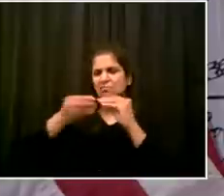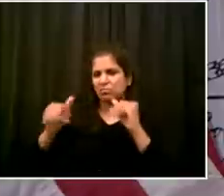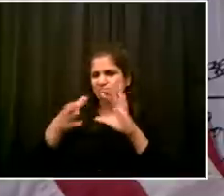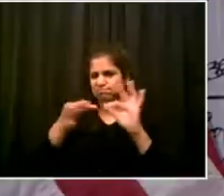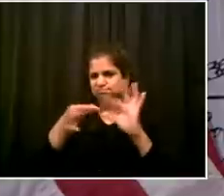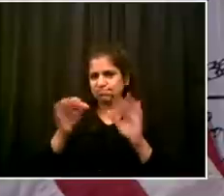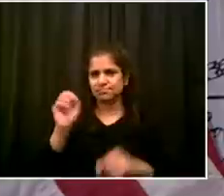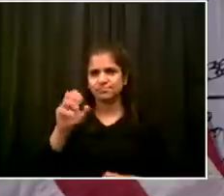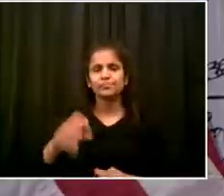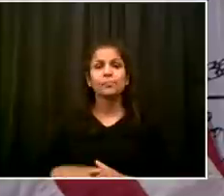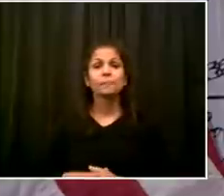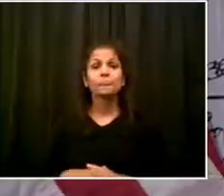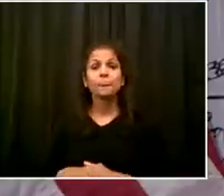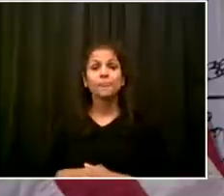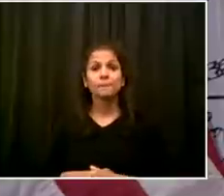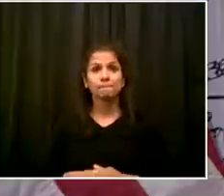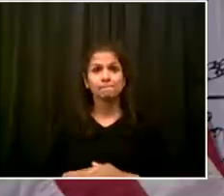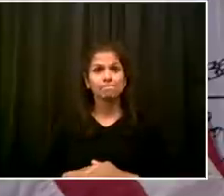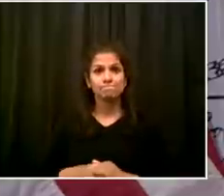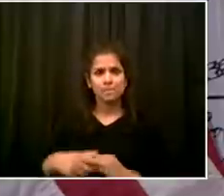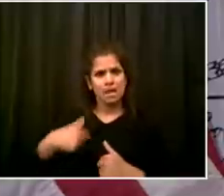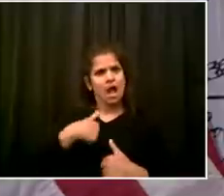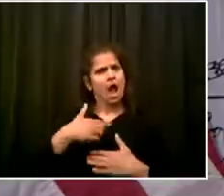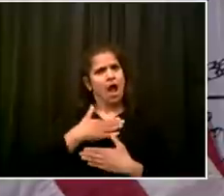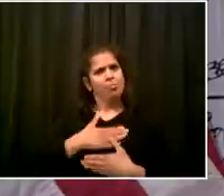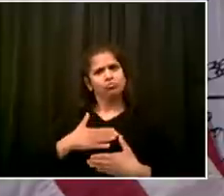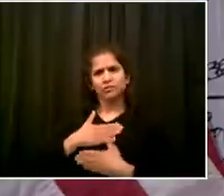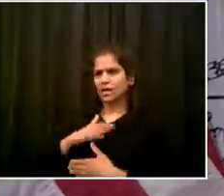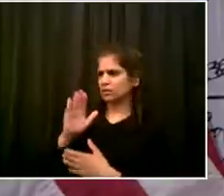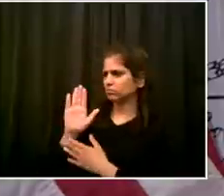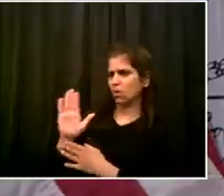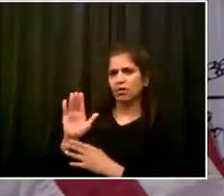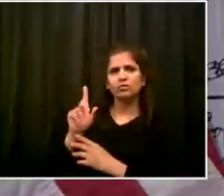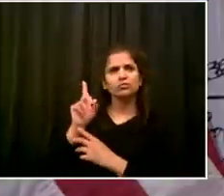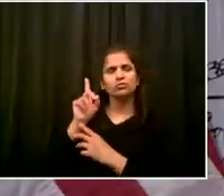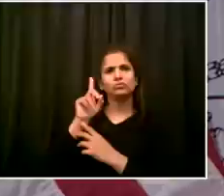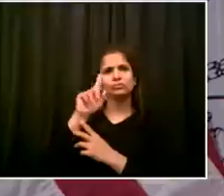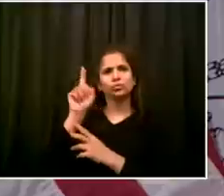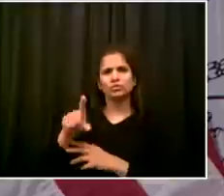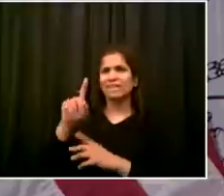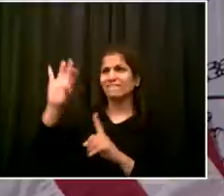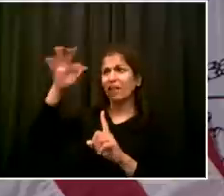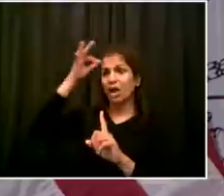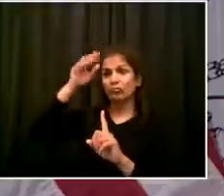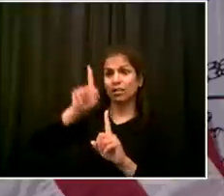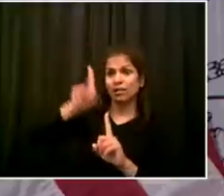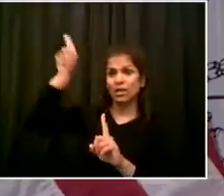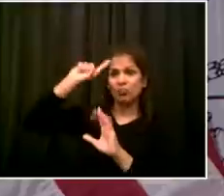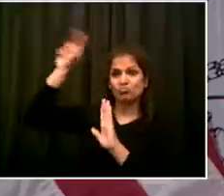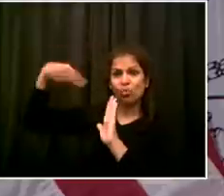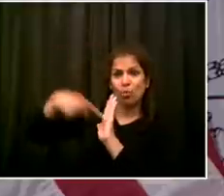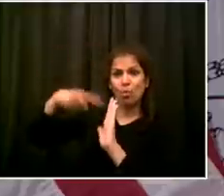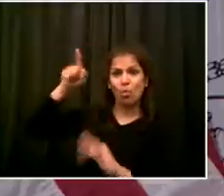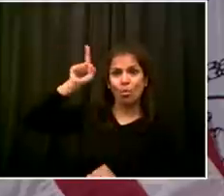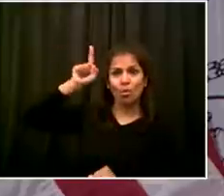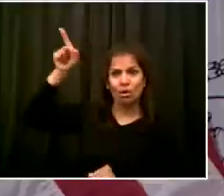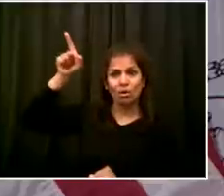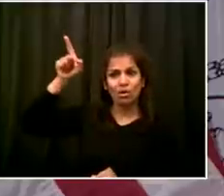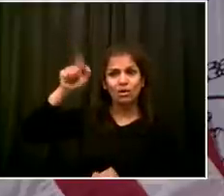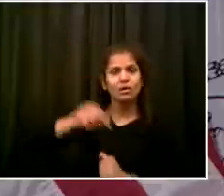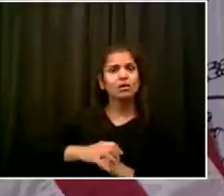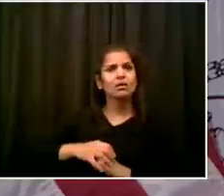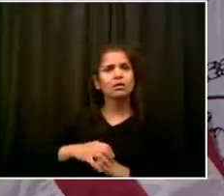on the federal role. I don't have any illusions about the federal government. But perhaps in this moment,